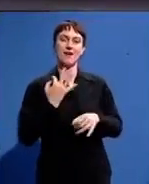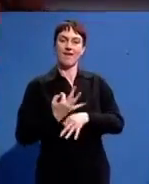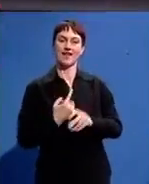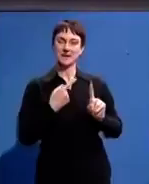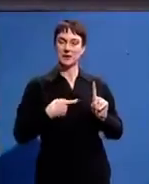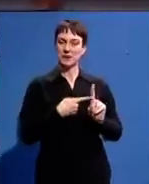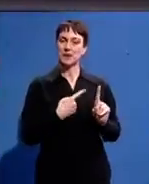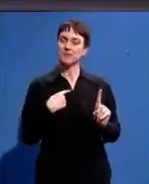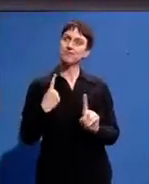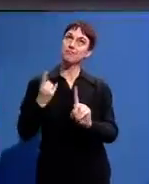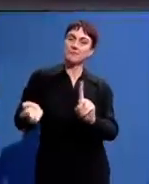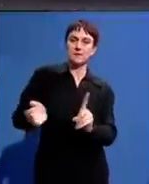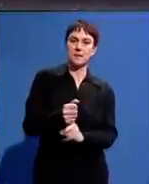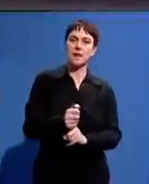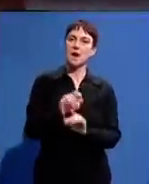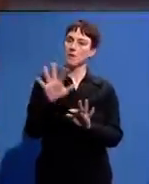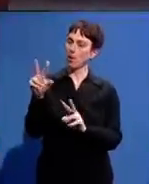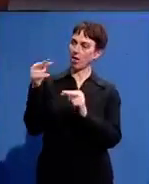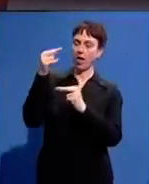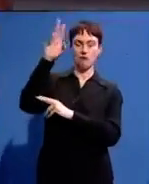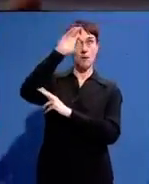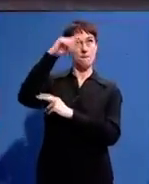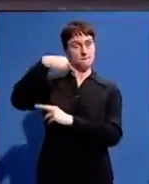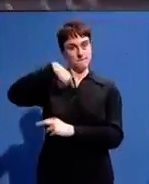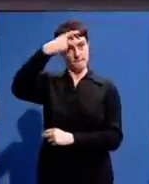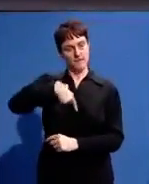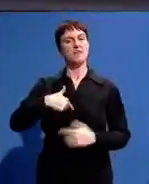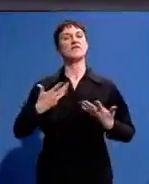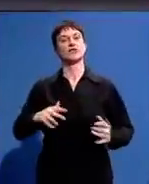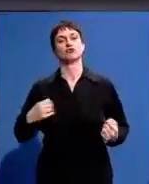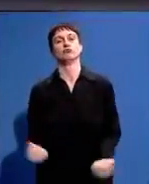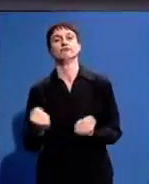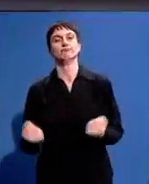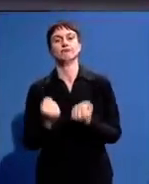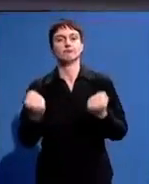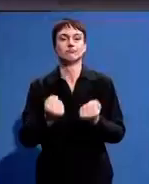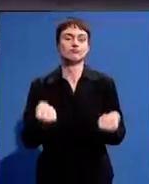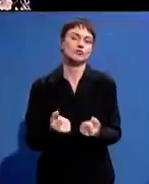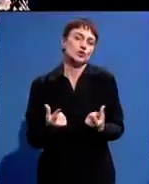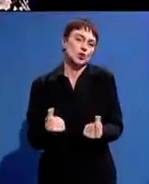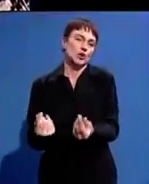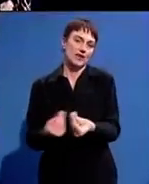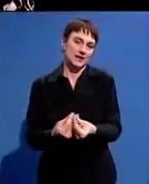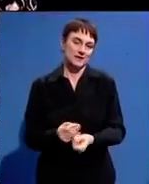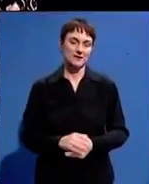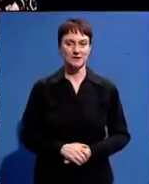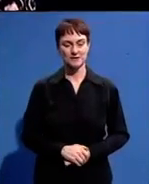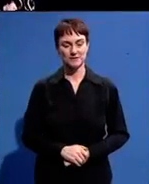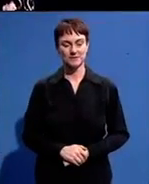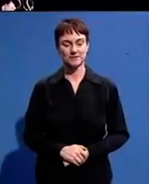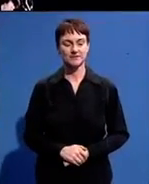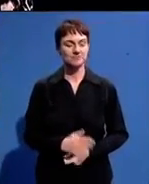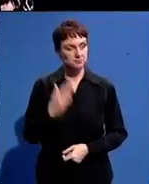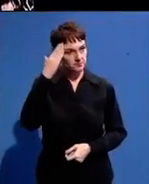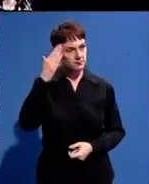and I'll be remembered for the good deeds that I've done to you know to uplift and contribute to humanity you know we always use the arts